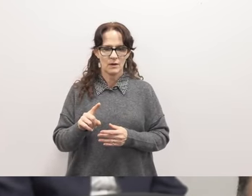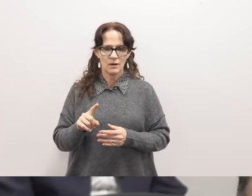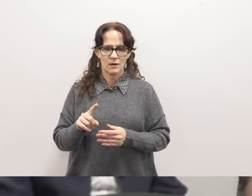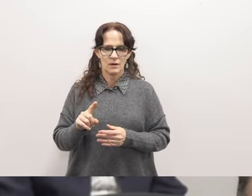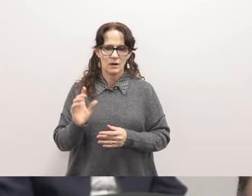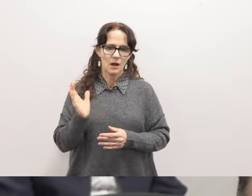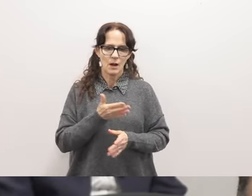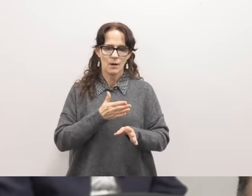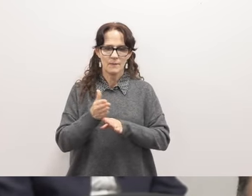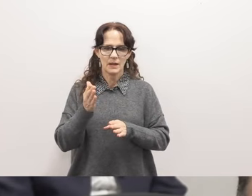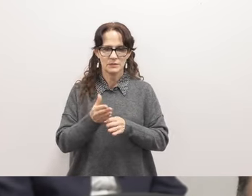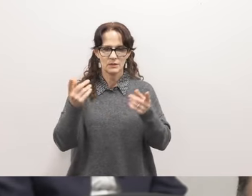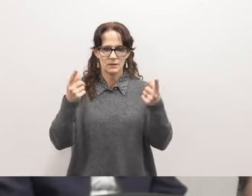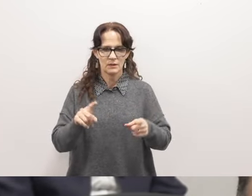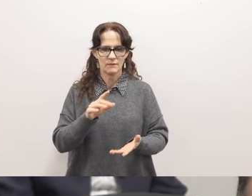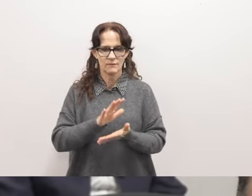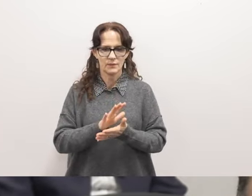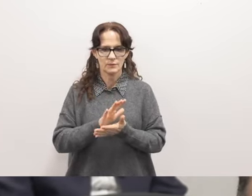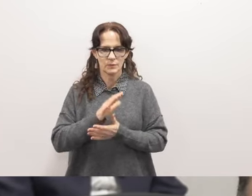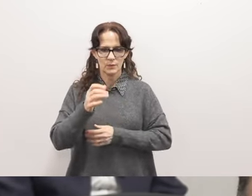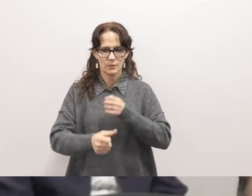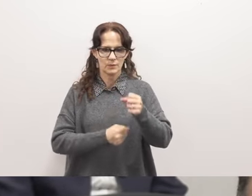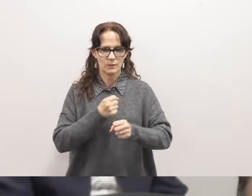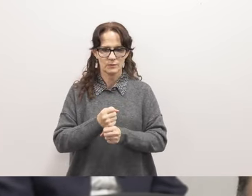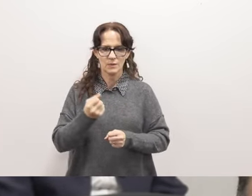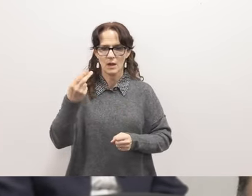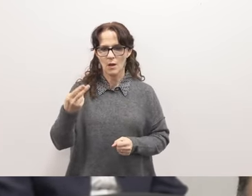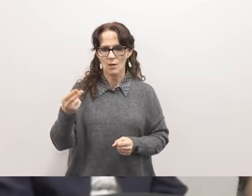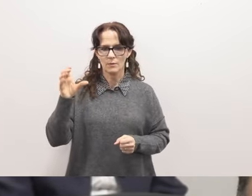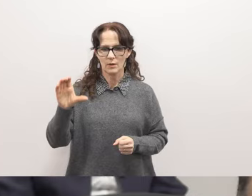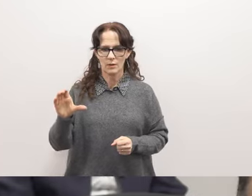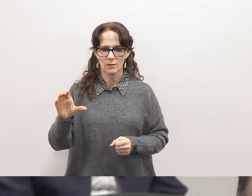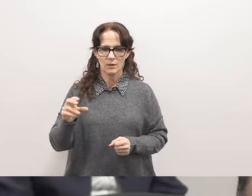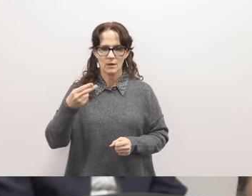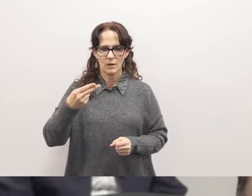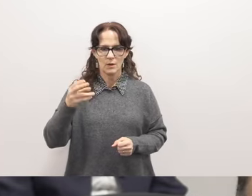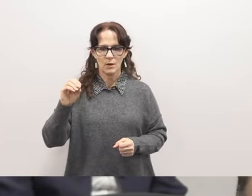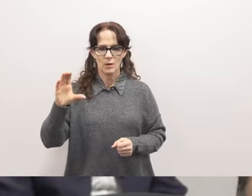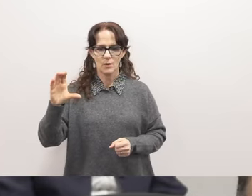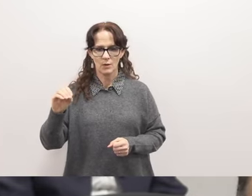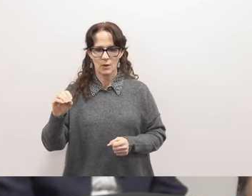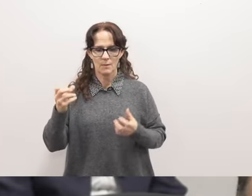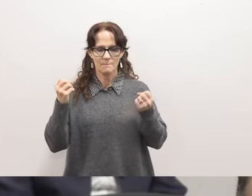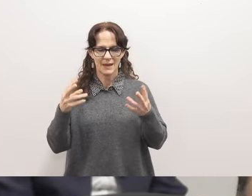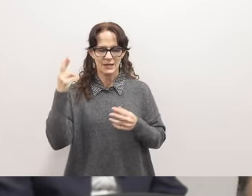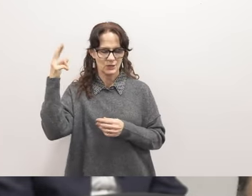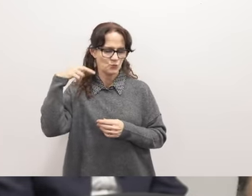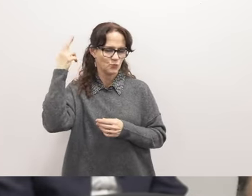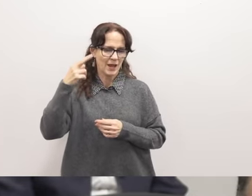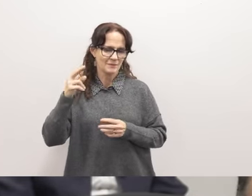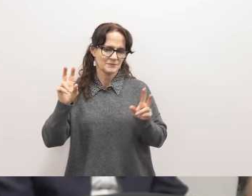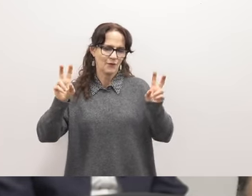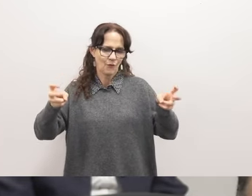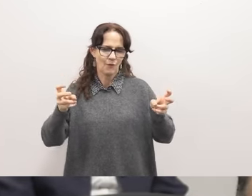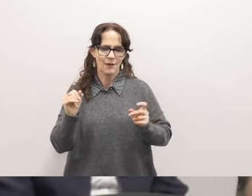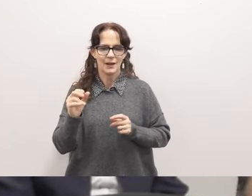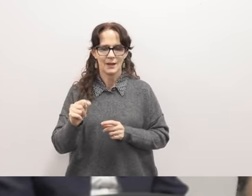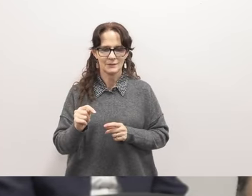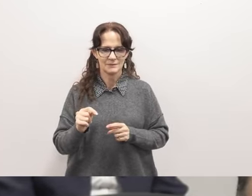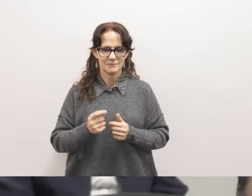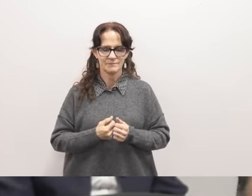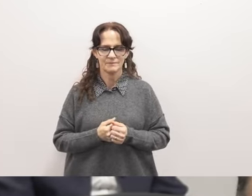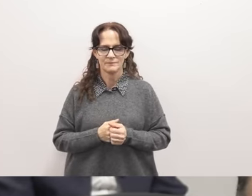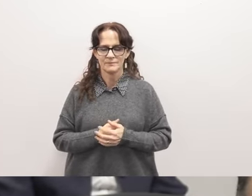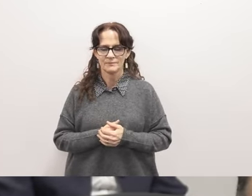our major events of the school year homecoming or hogo as many rams let's call it this year keeping with